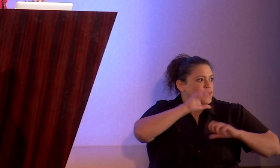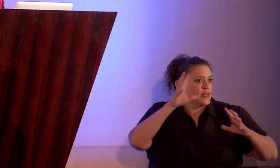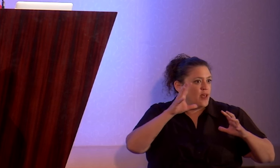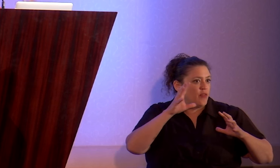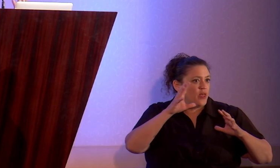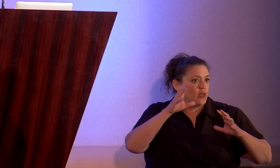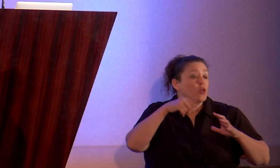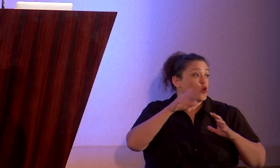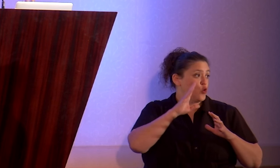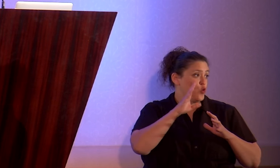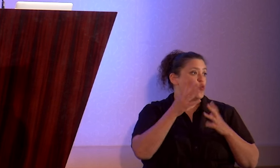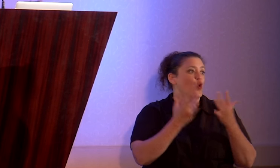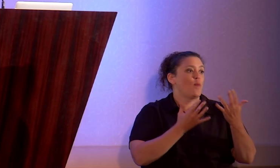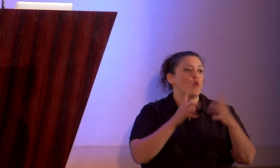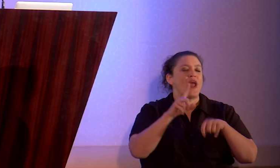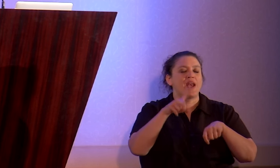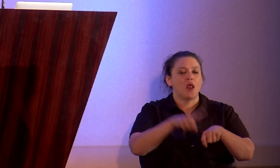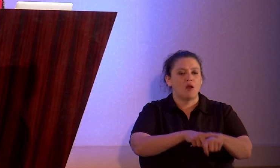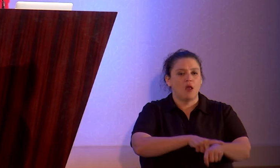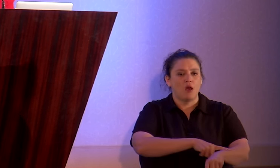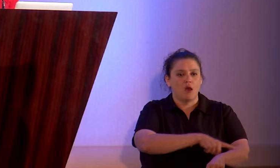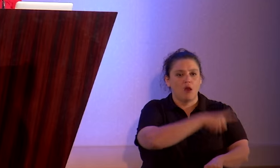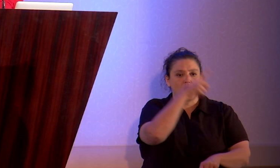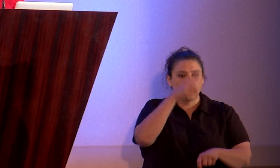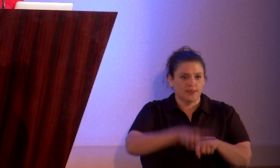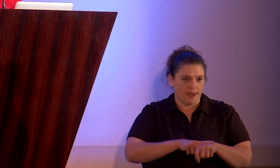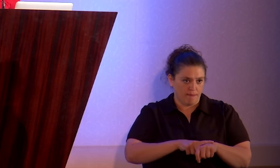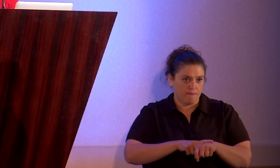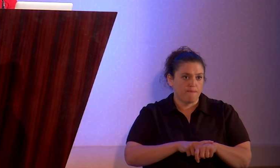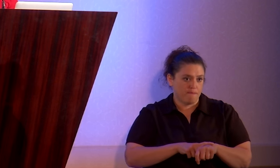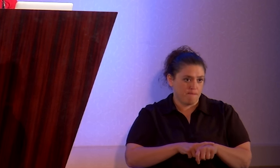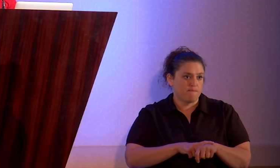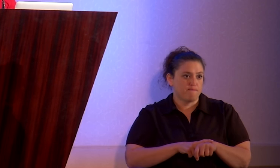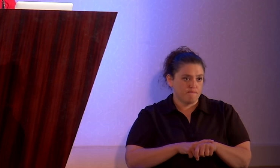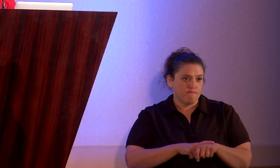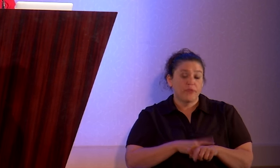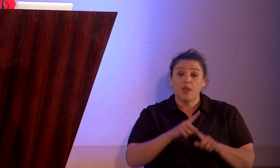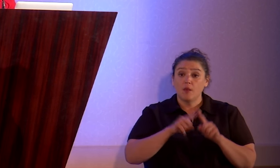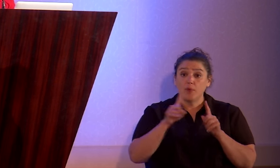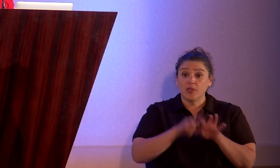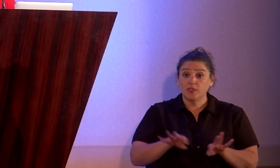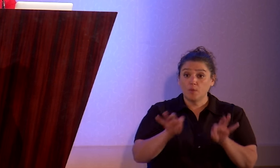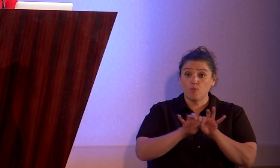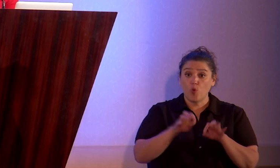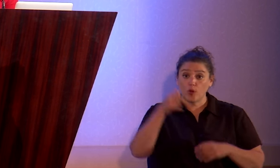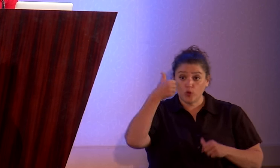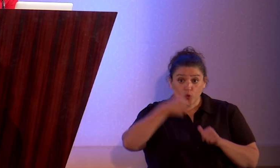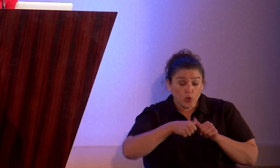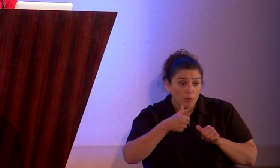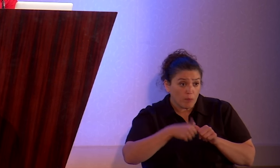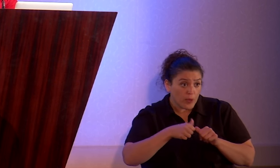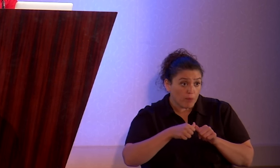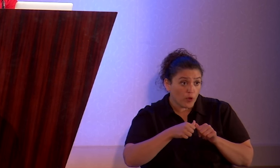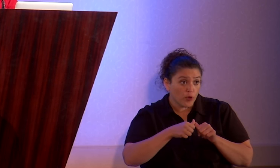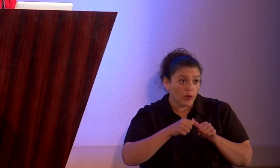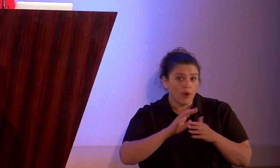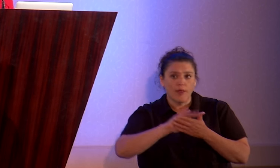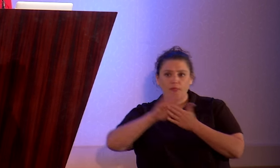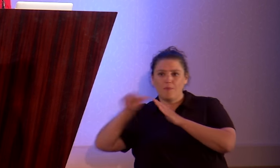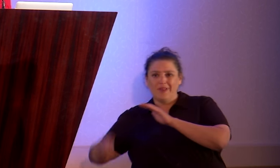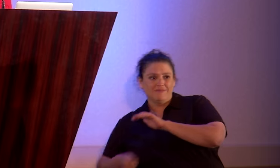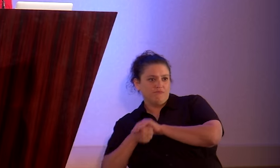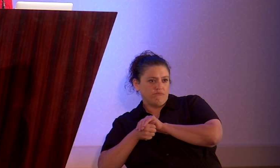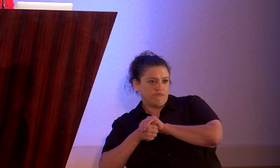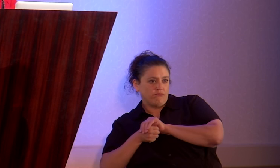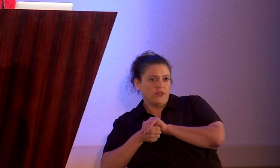going to wait a very long time. But it's important to remember that staying in the closet has risks as